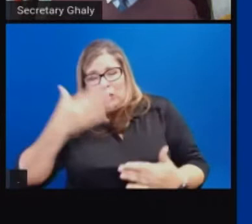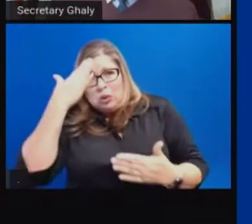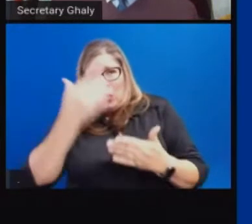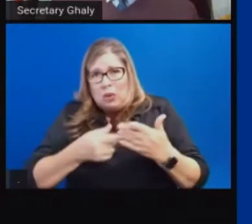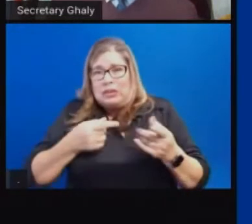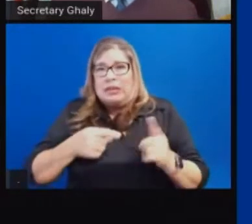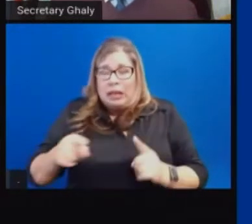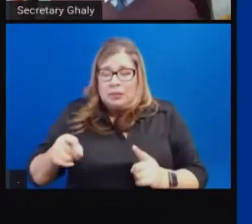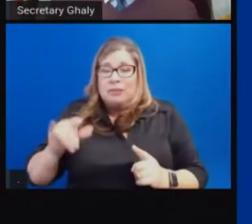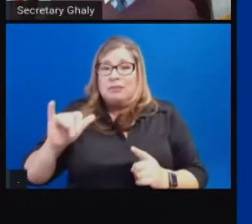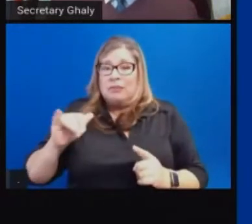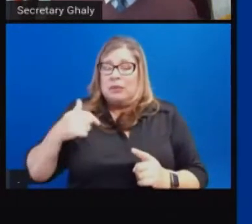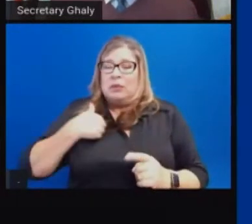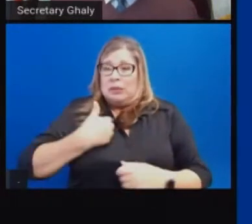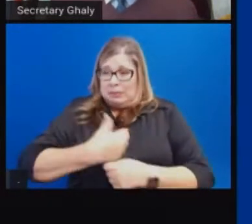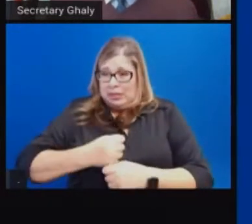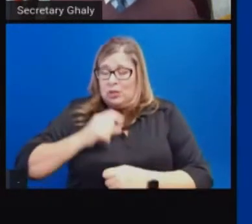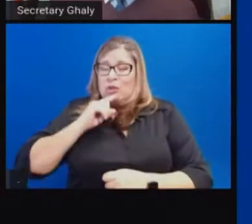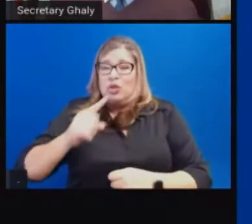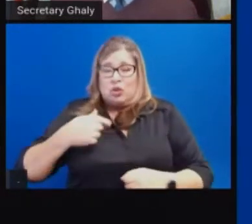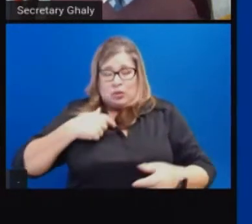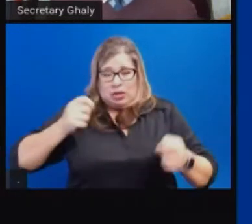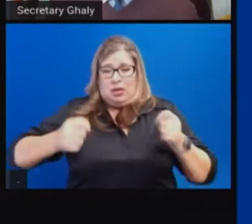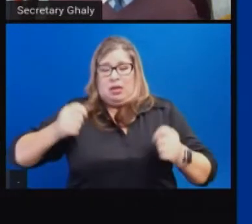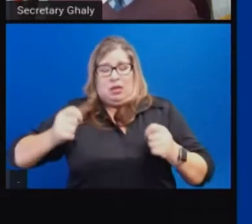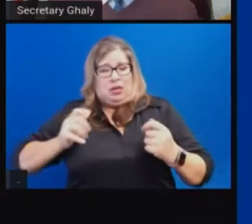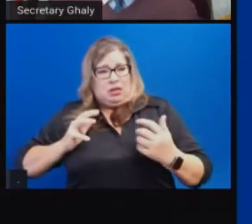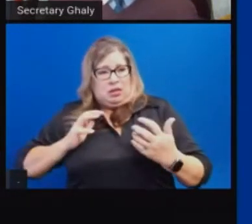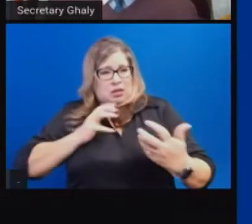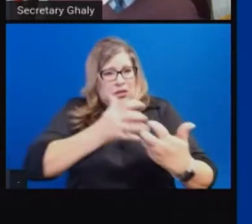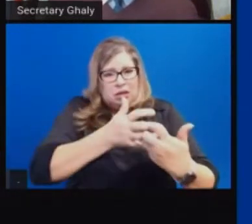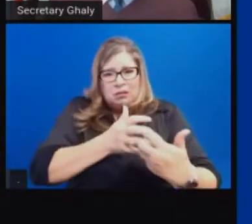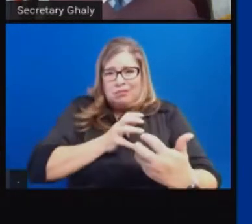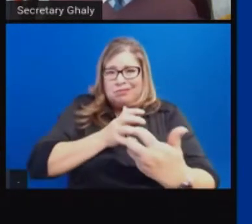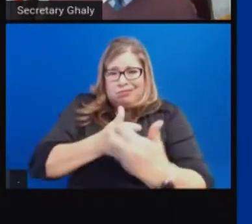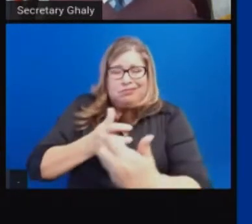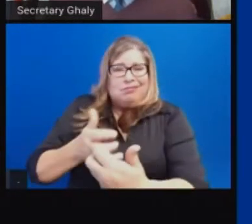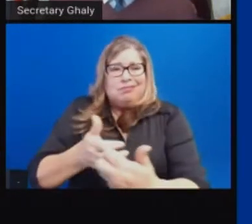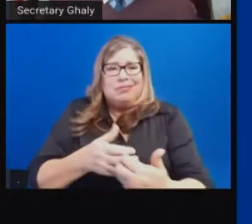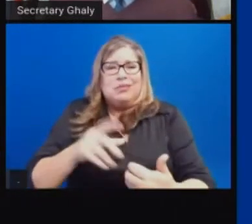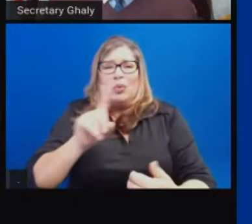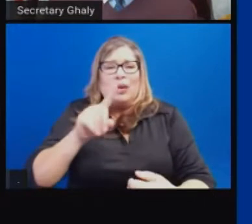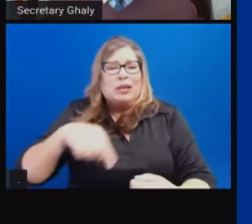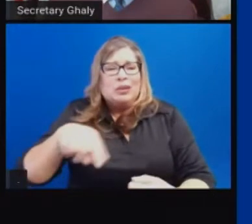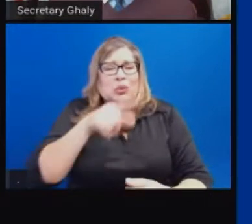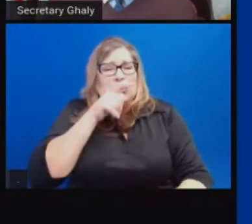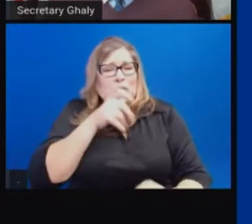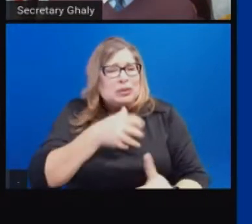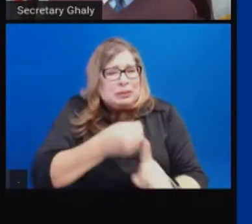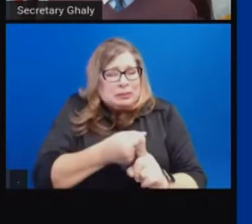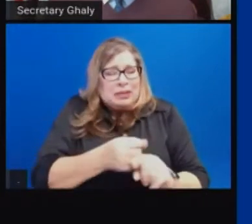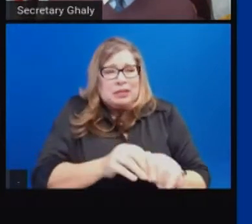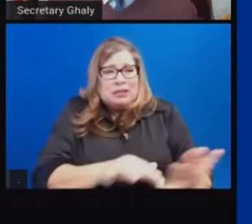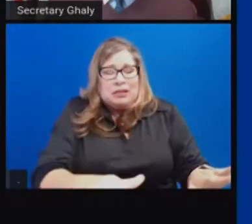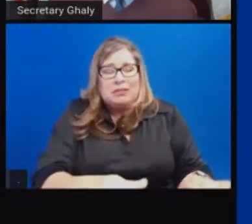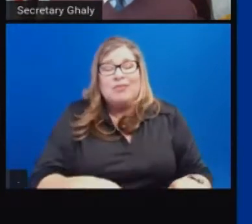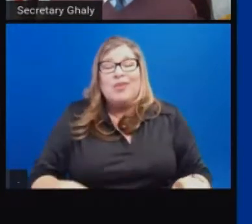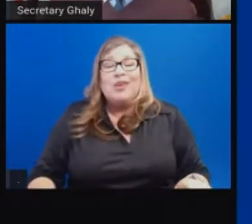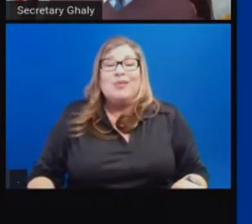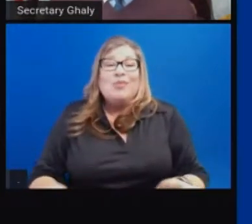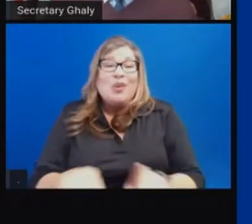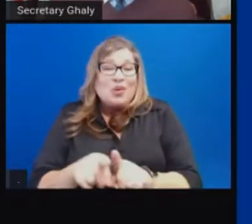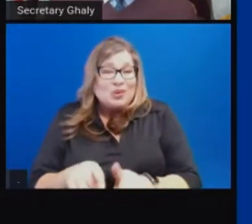amount of vaccine gets allocated proportional to that impact, but also that we have the right partners,